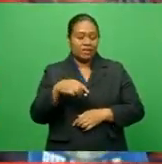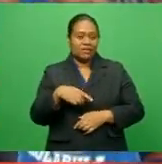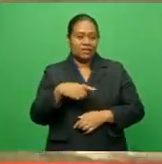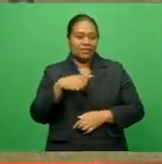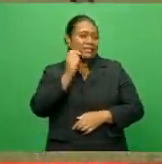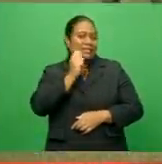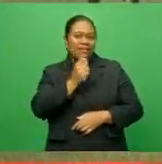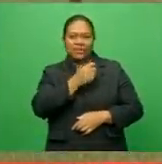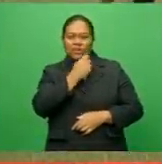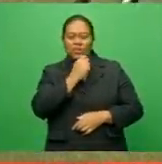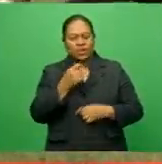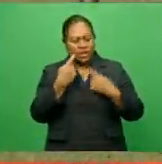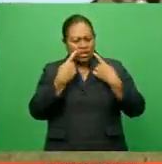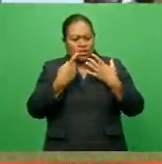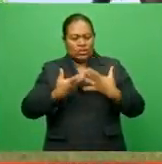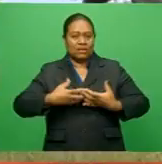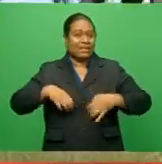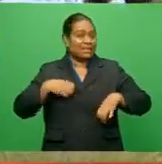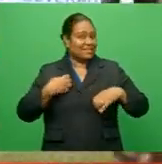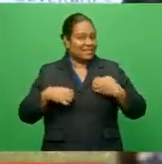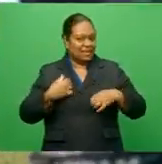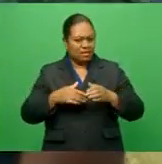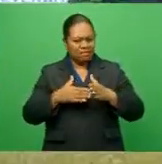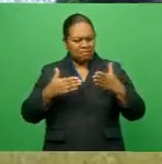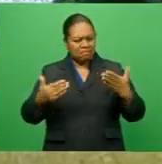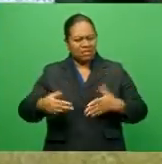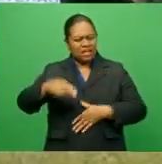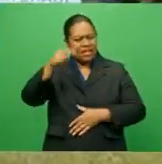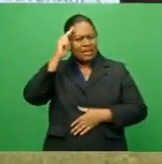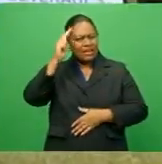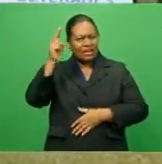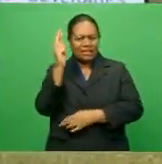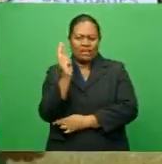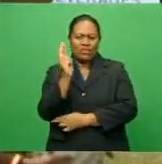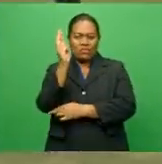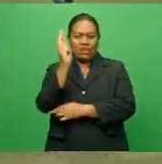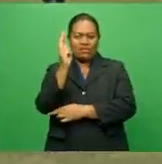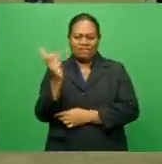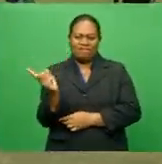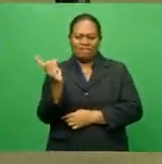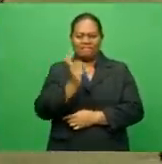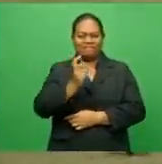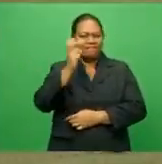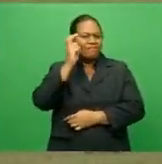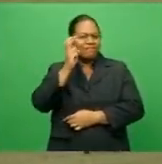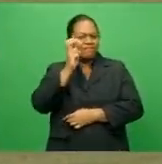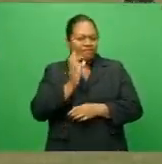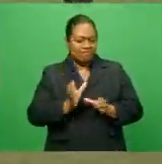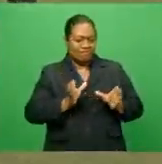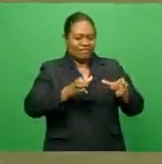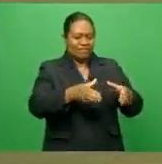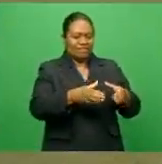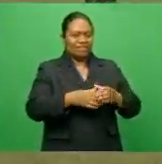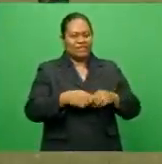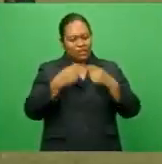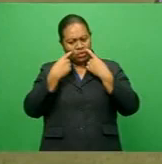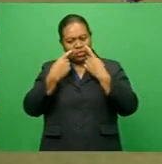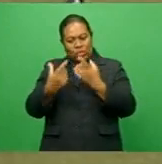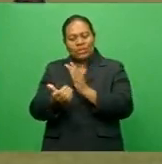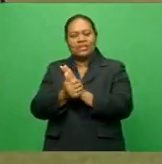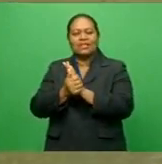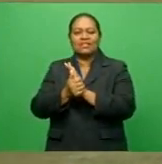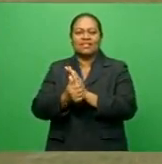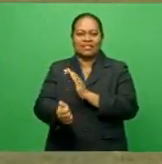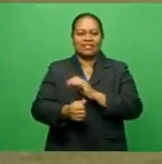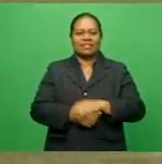some exhilarating rugby with current national reps and members of the national sevens training squad, displaying their skills at the